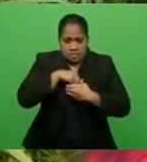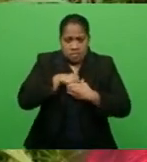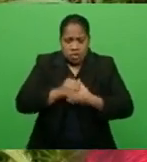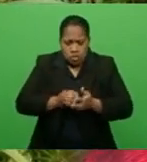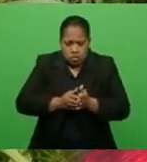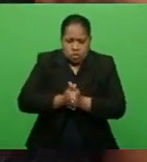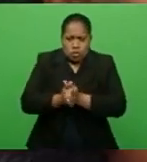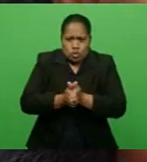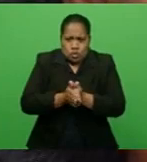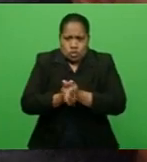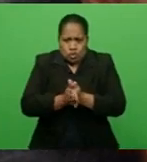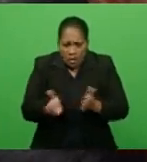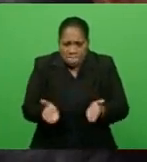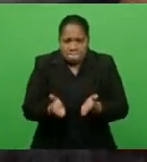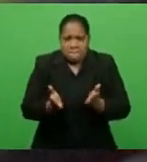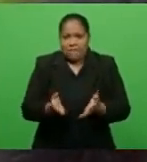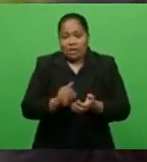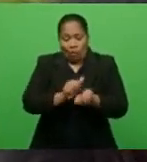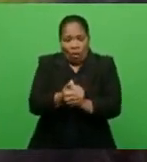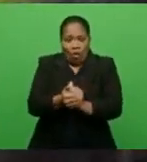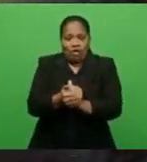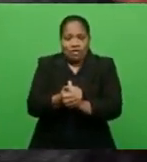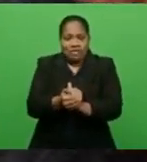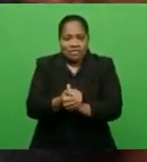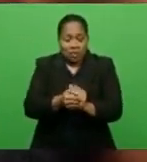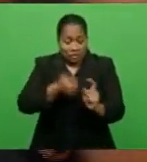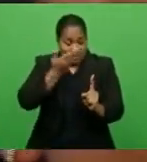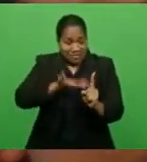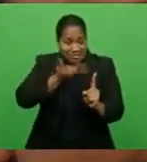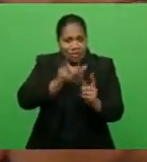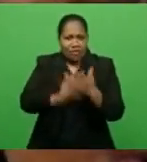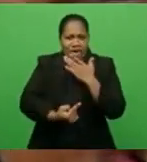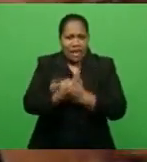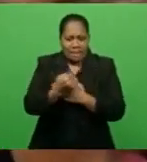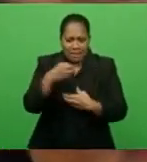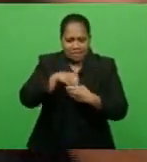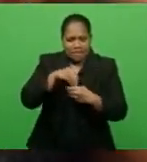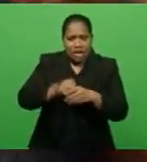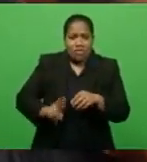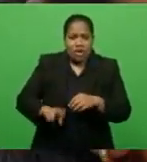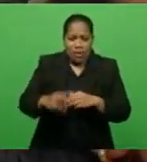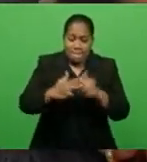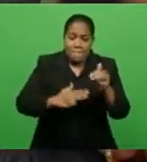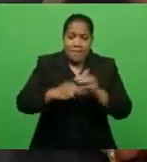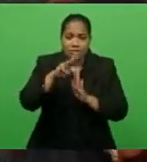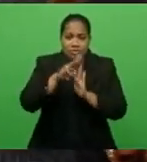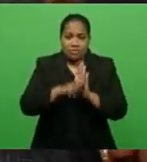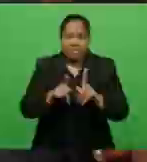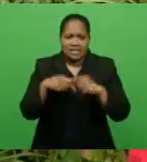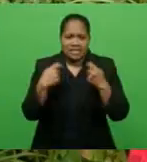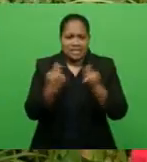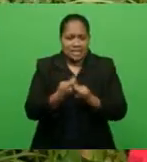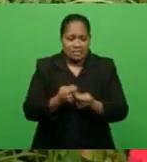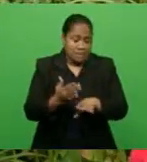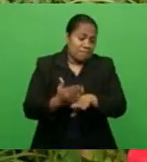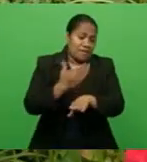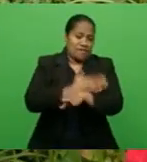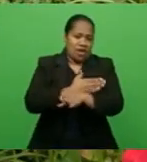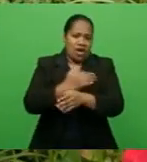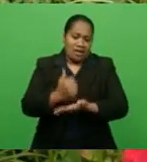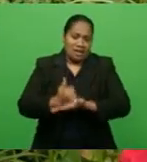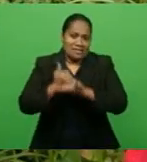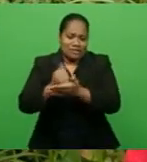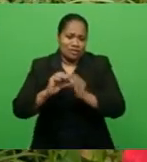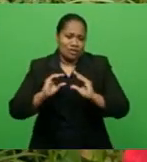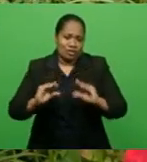more into this sport. Kumar was part of the Rewa management team for three years before being promoted as an assistant coach. My interest was growing